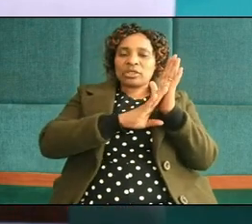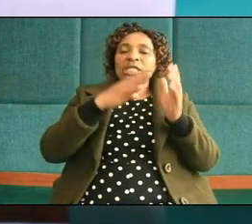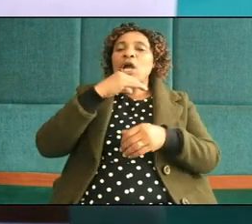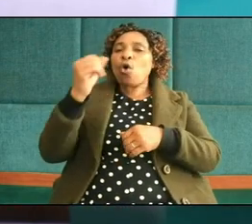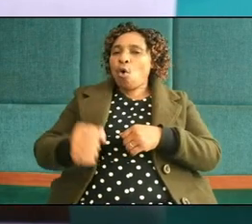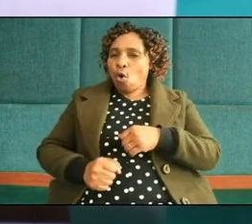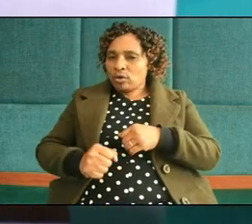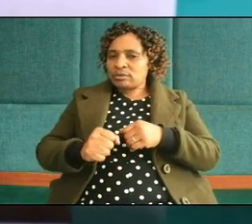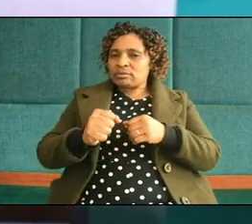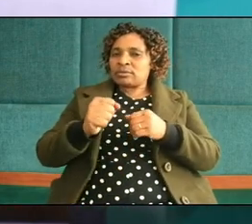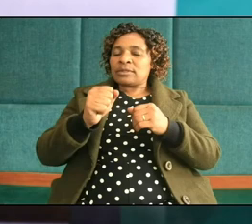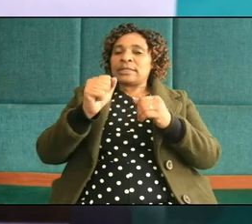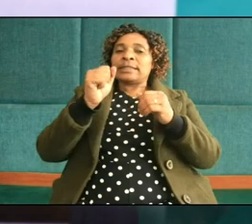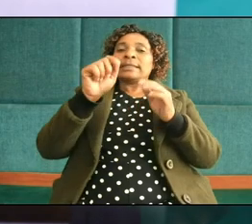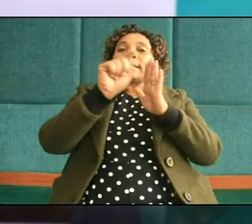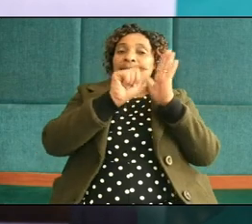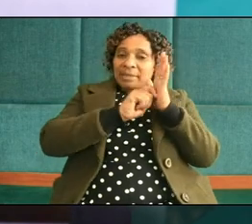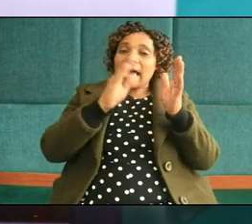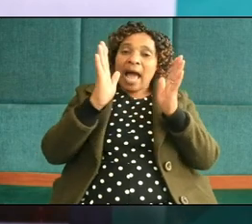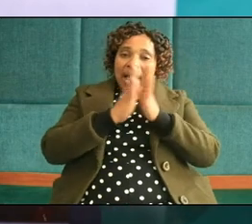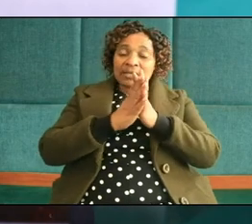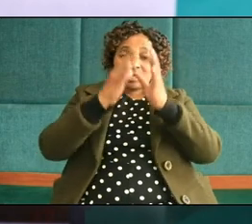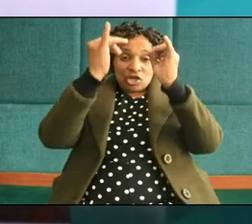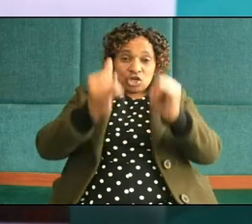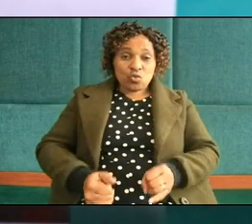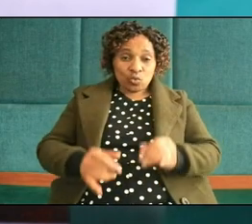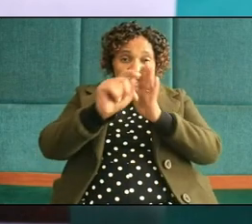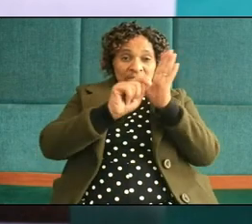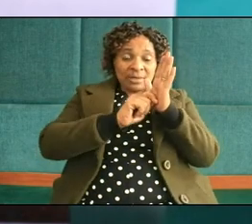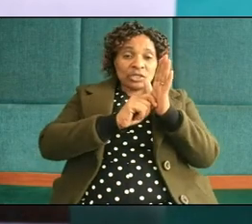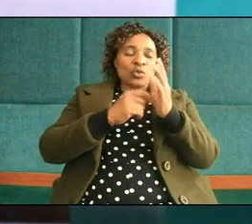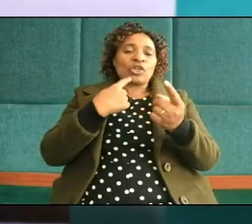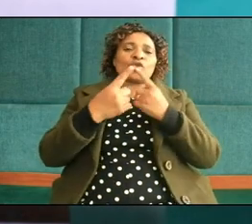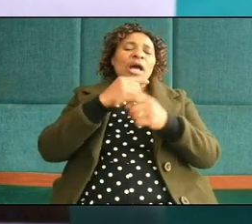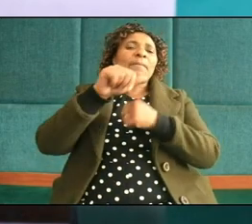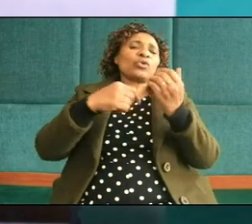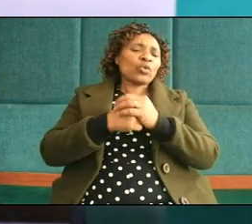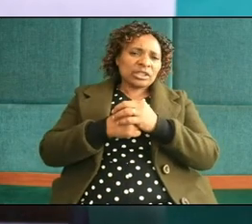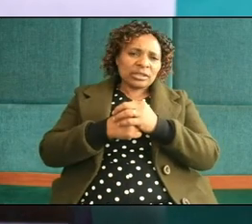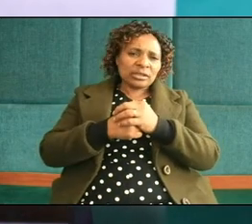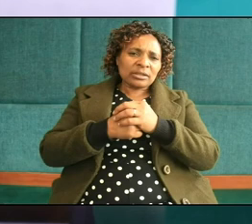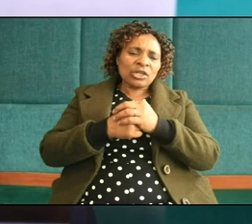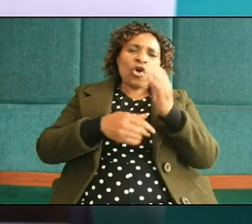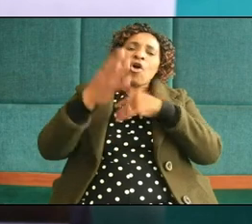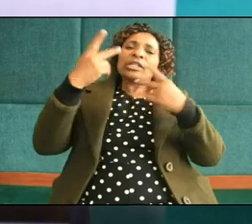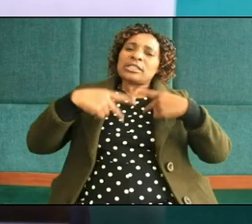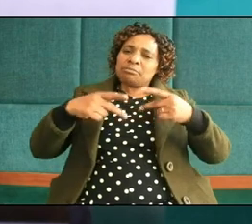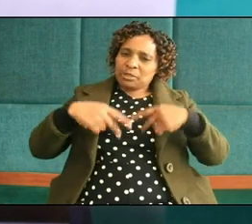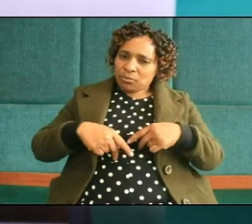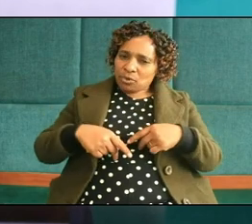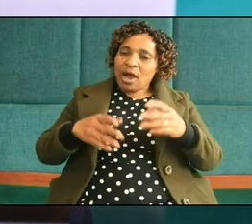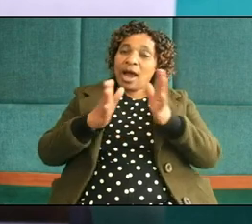and even New Testament we talk about God's people as